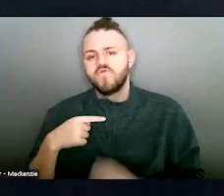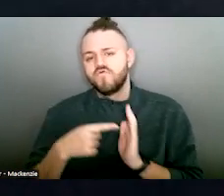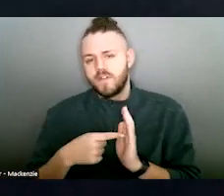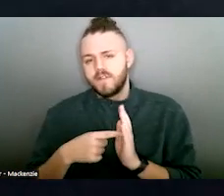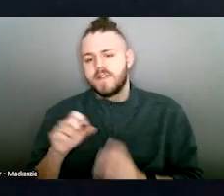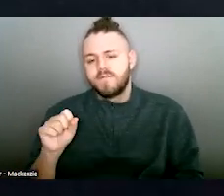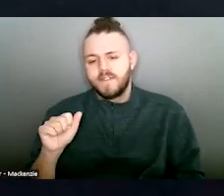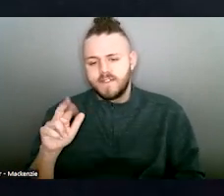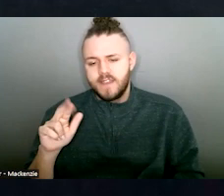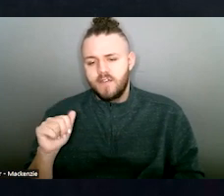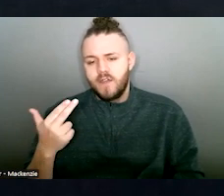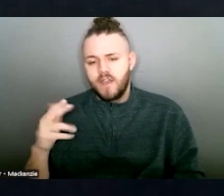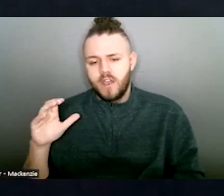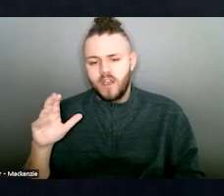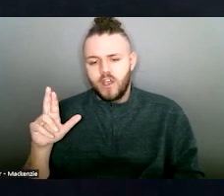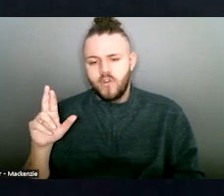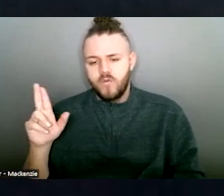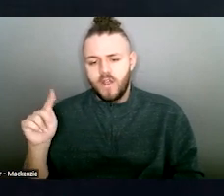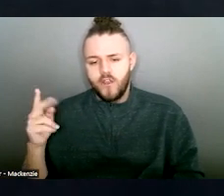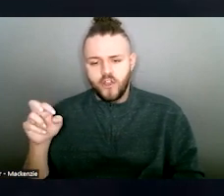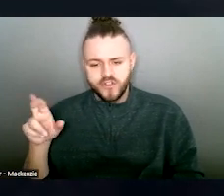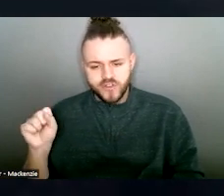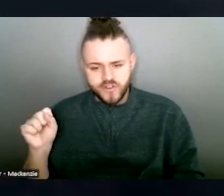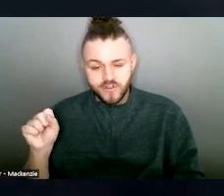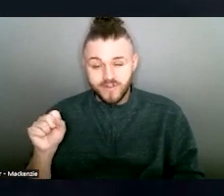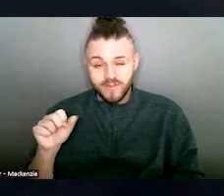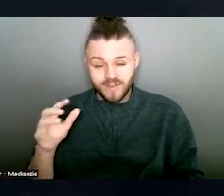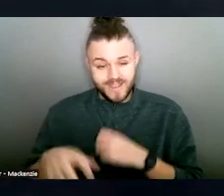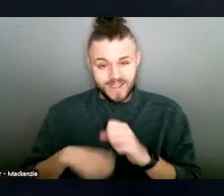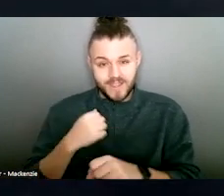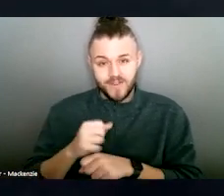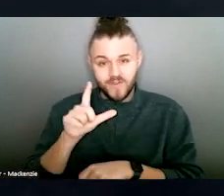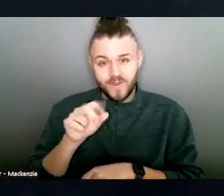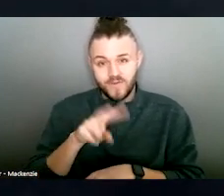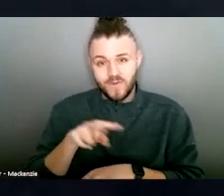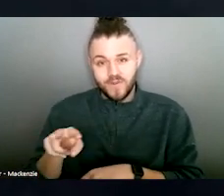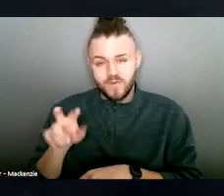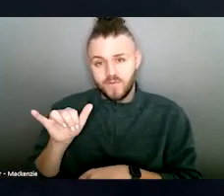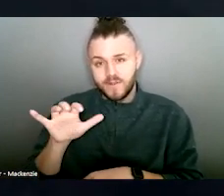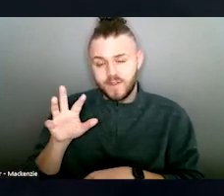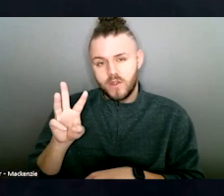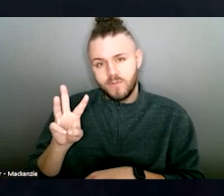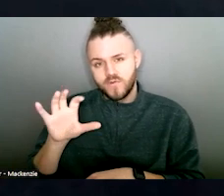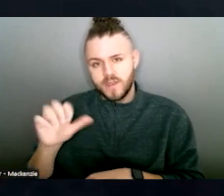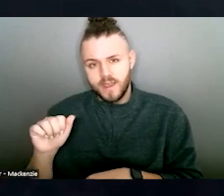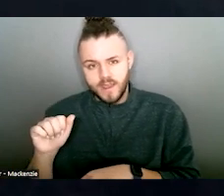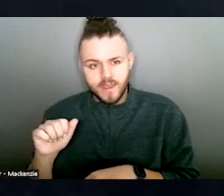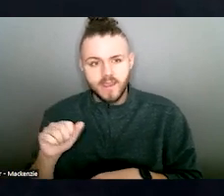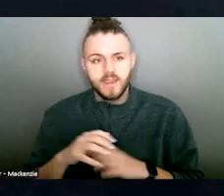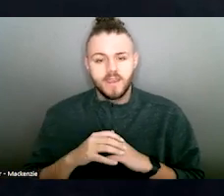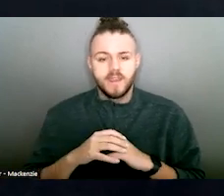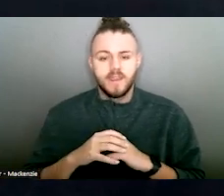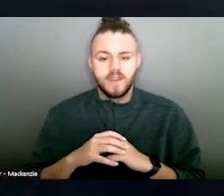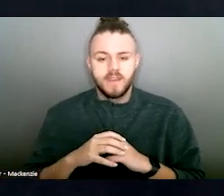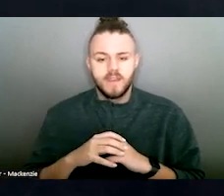pandemic, age tripled. age Dove House, crisis bottom line,